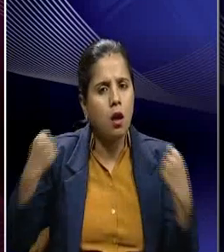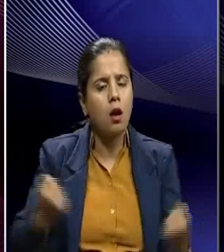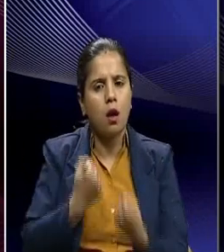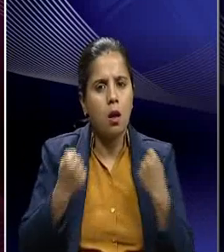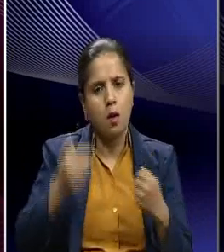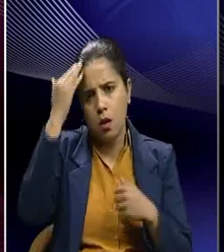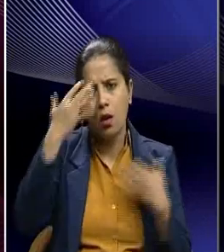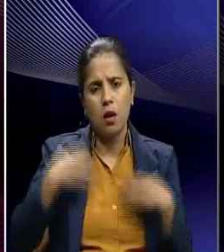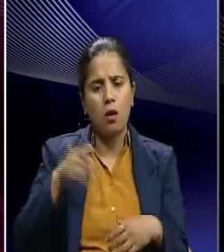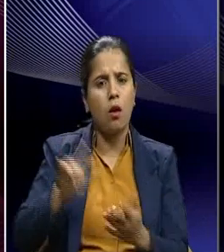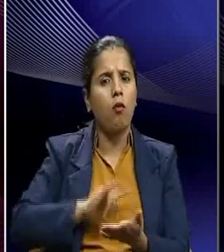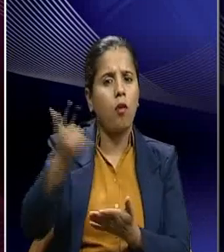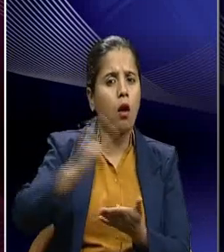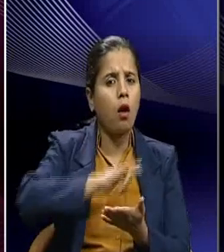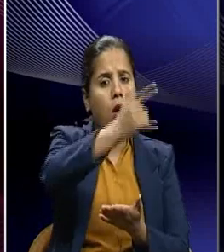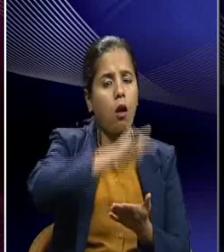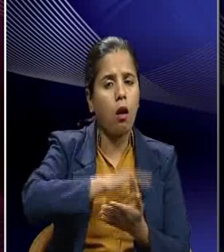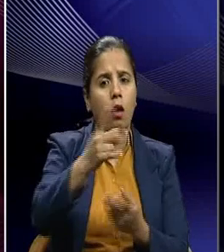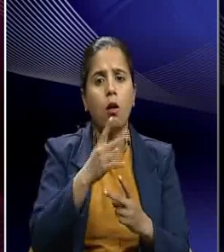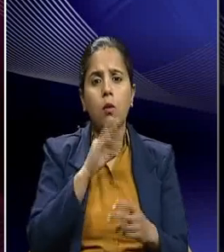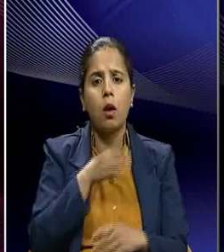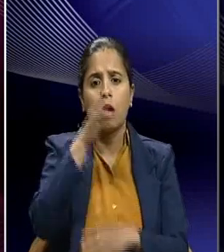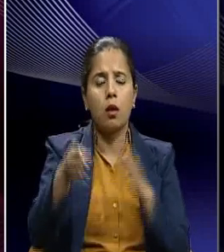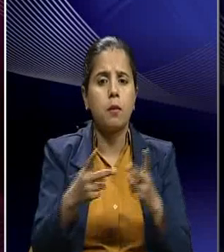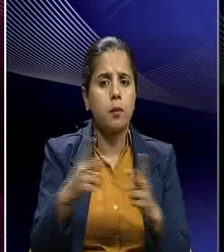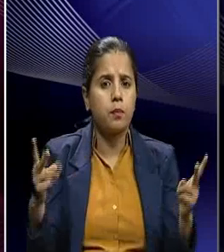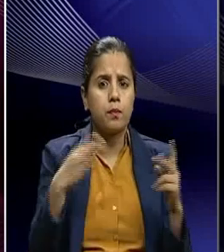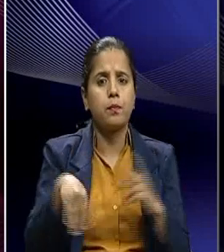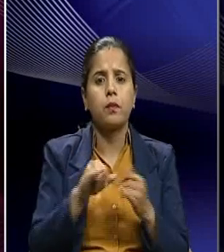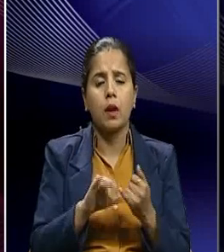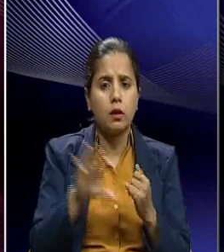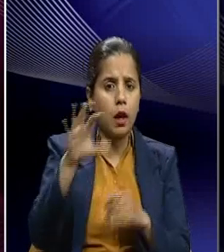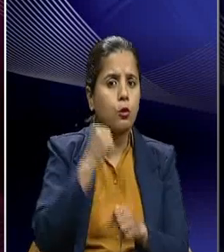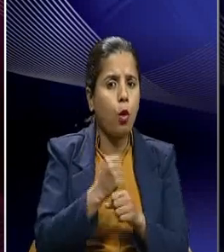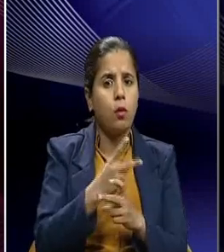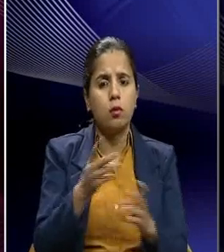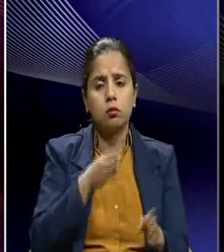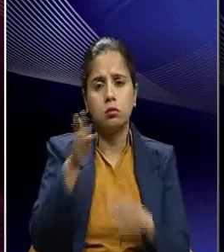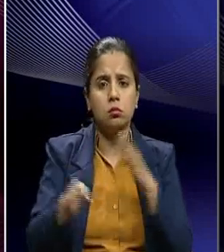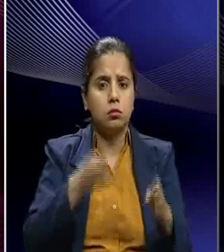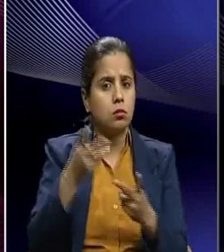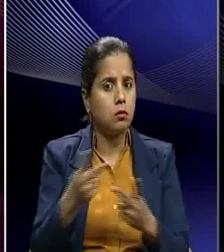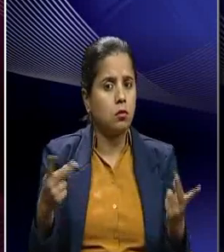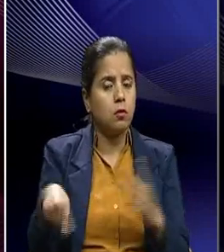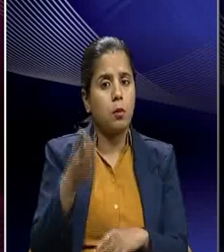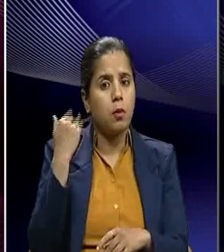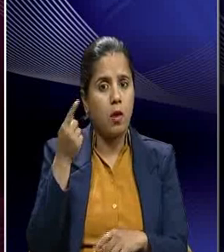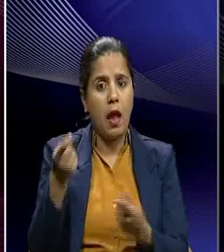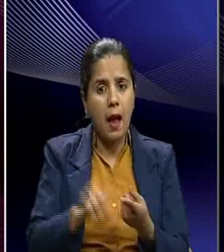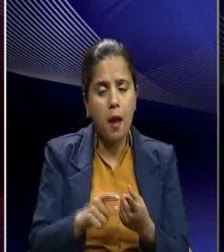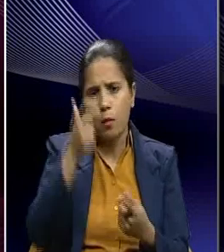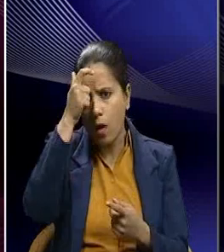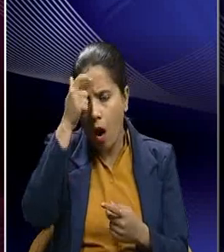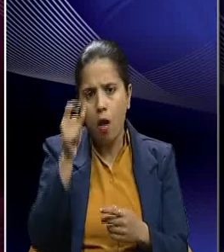flying in those times visiting various kinds of state during those turbulent months.